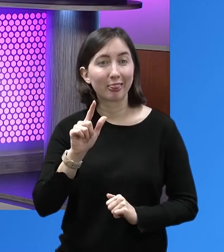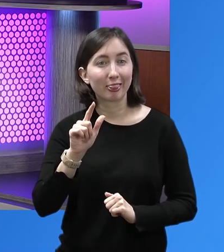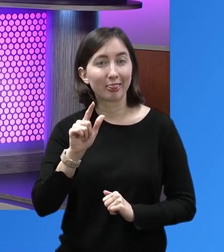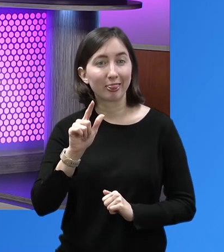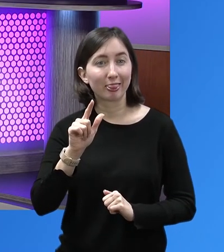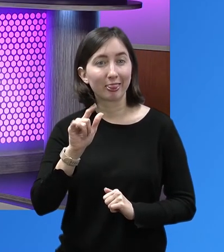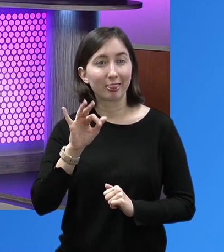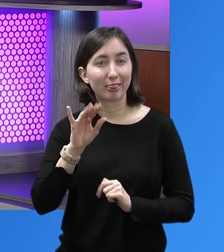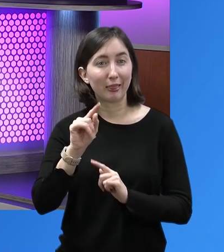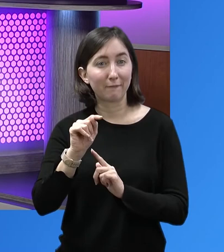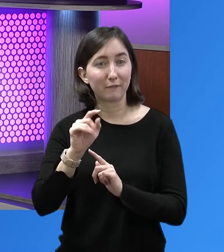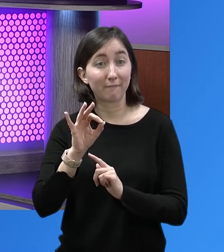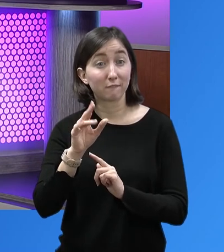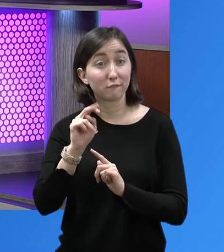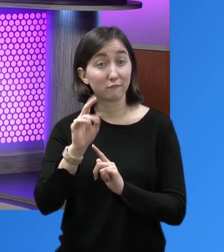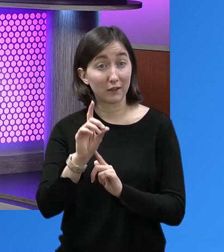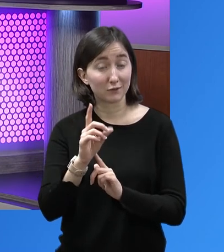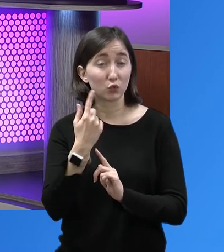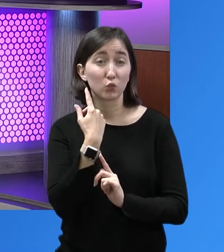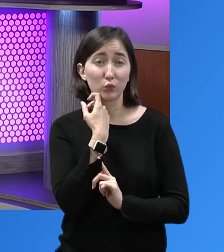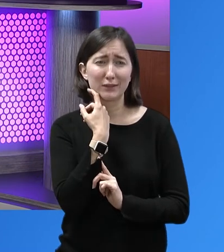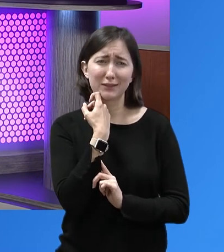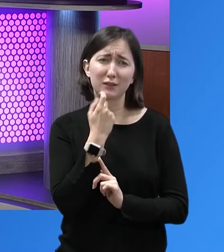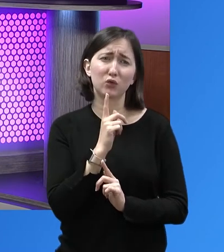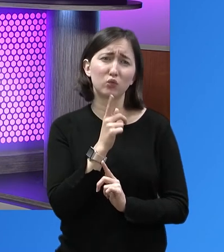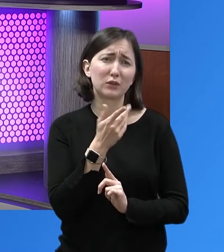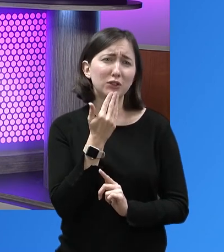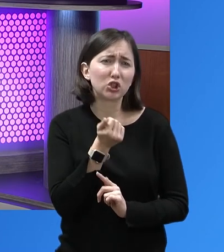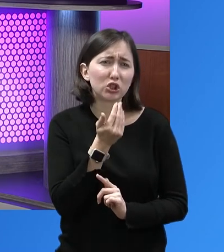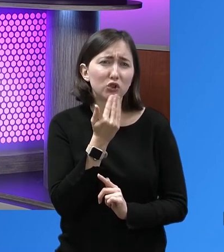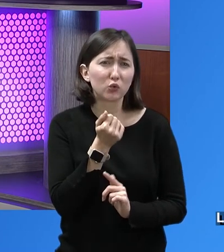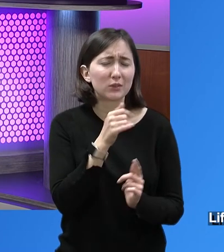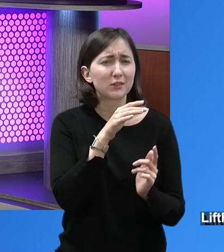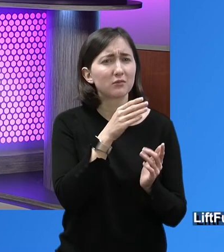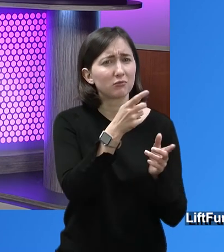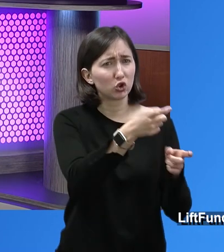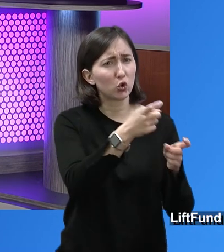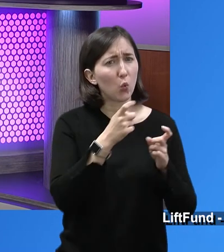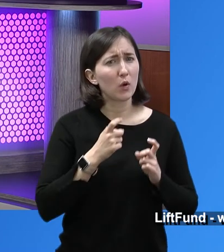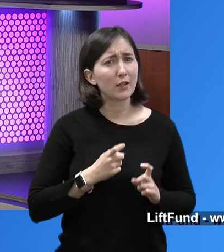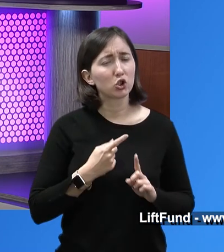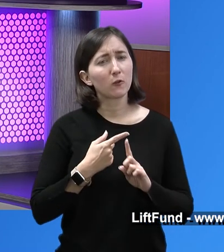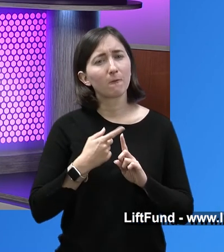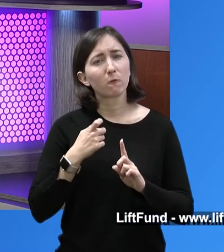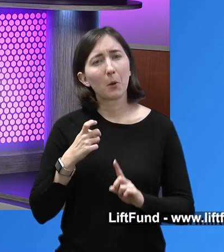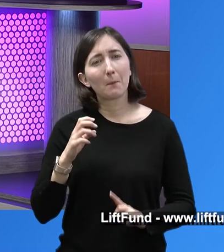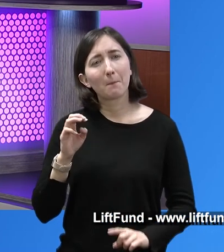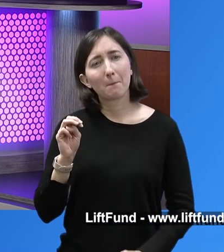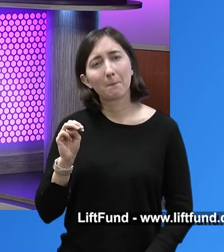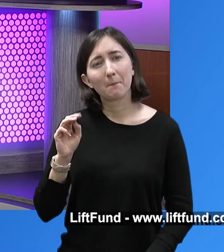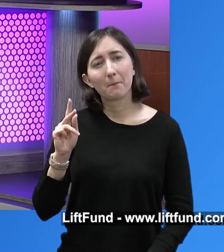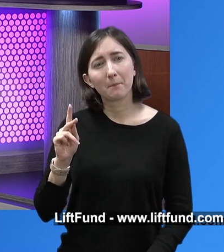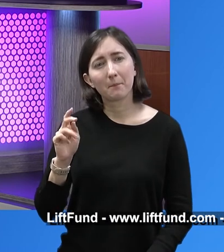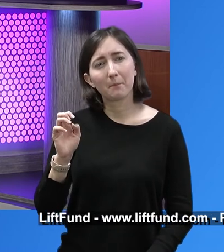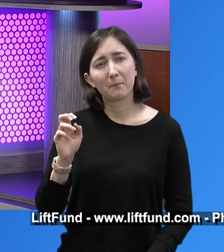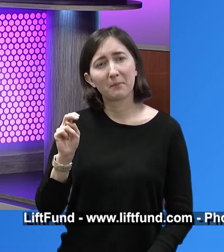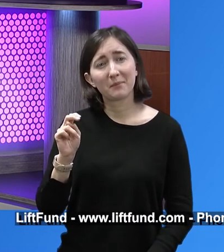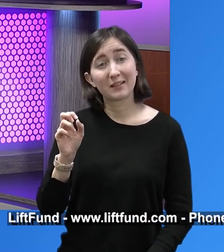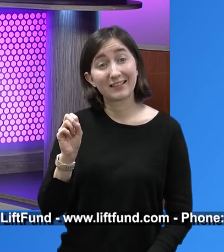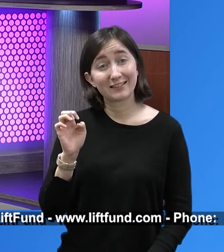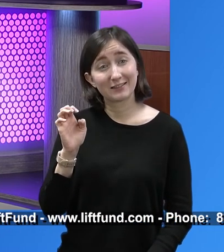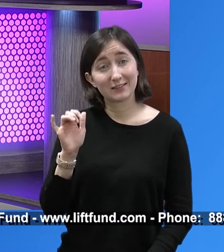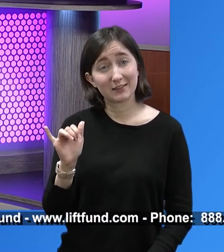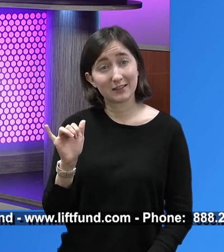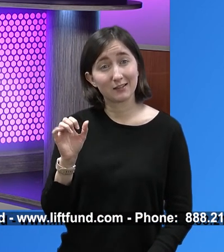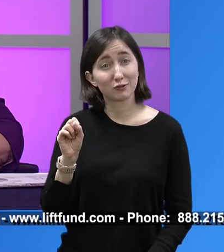about lift fund. Uh, we, uh, we recently got a very generous donation from McKenzie Scott. Uh,